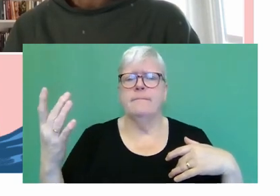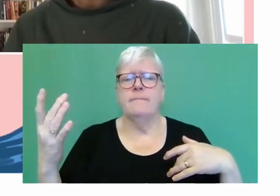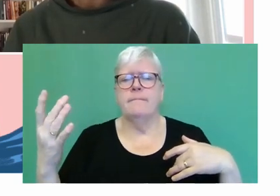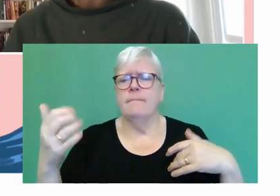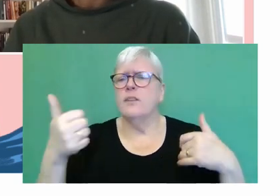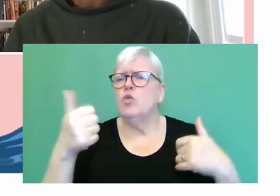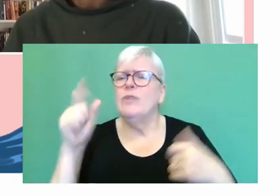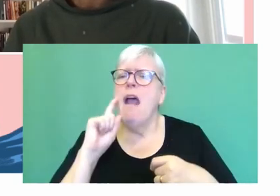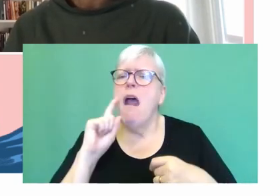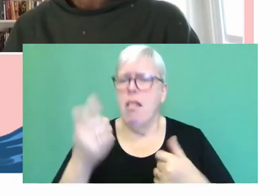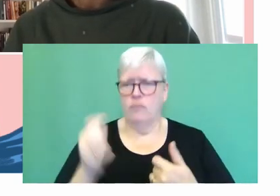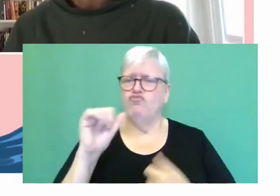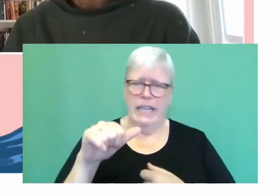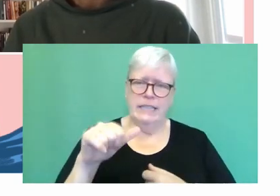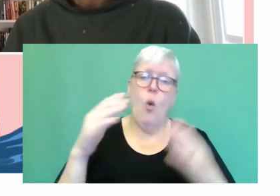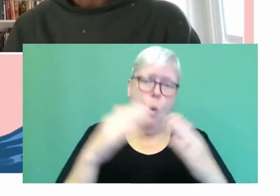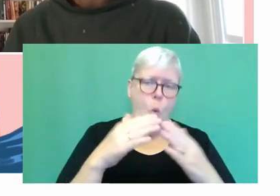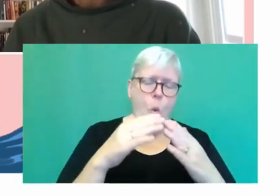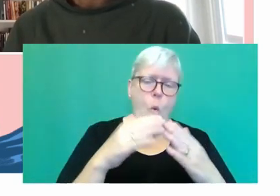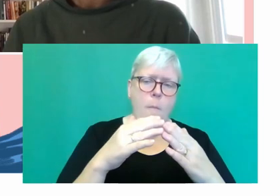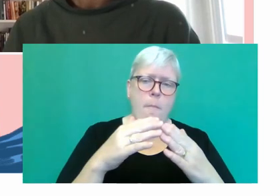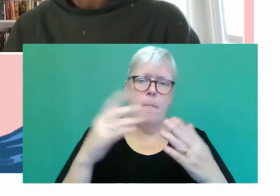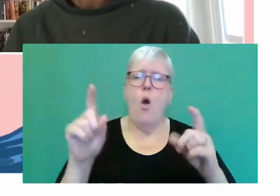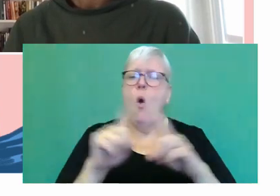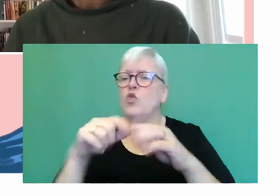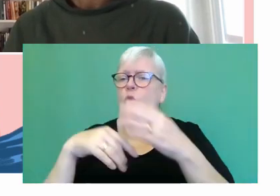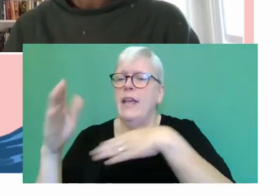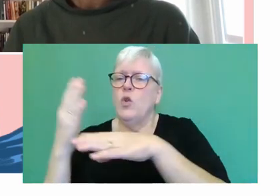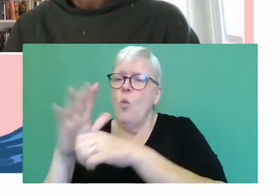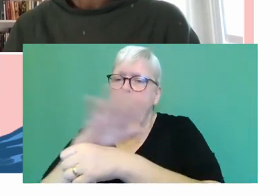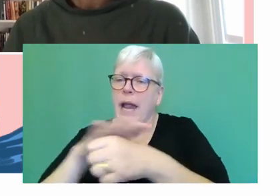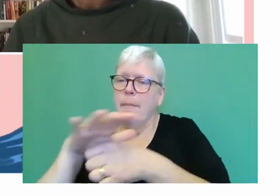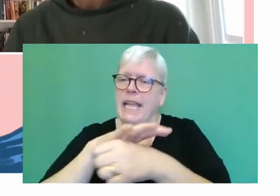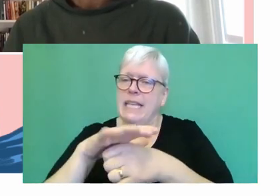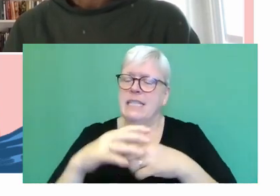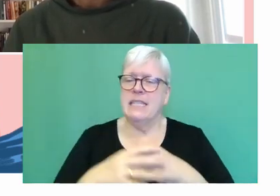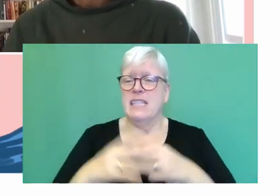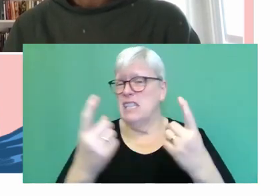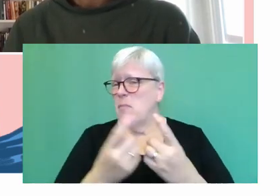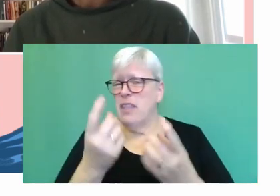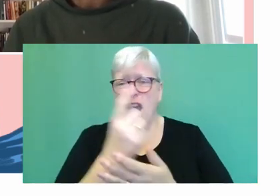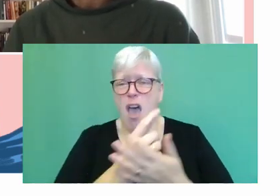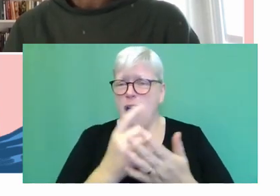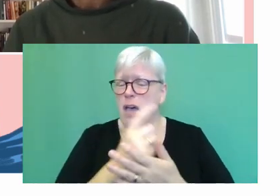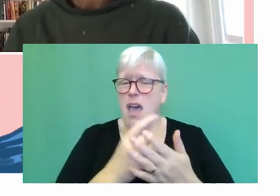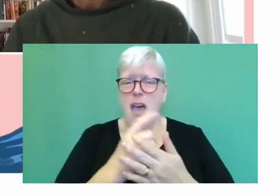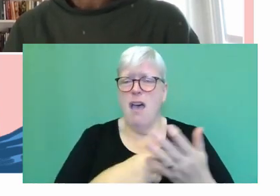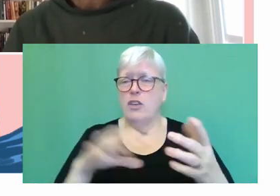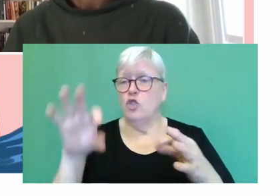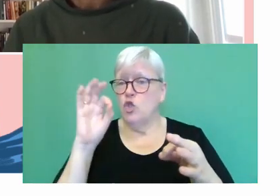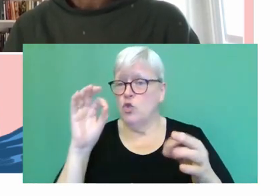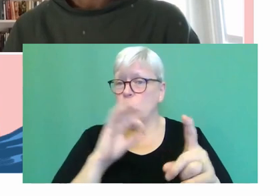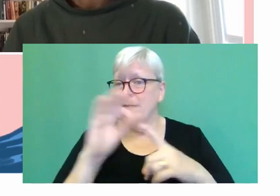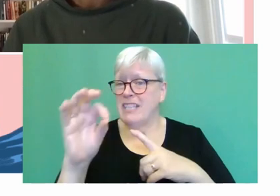right, at home, and in the workplace. And I just thought, you know, is there something there, in the fact that she's chosen to specialize in